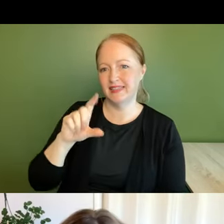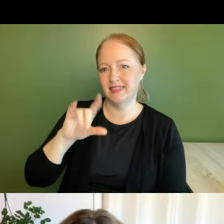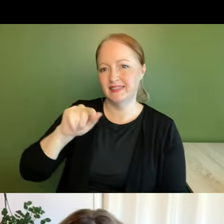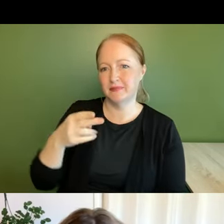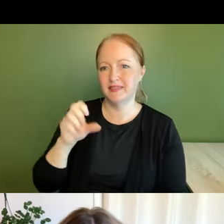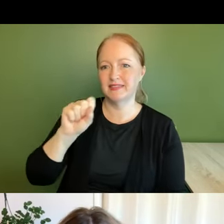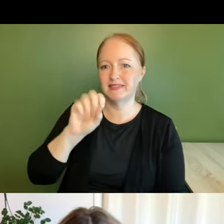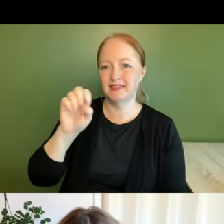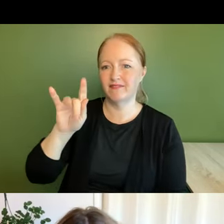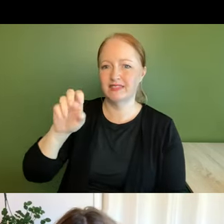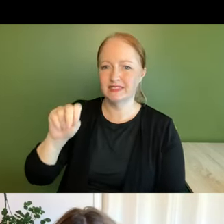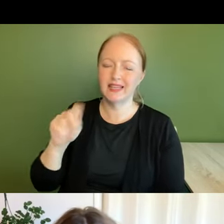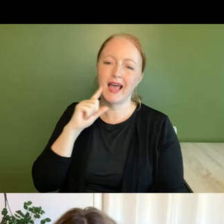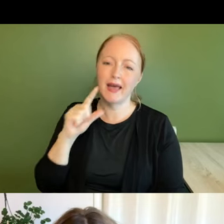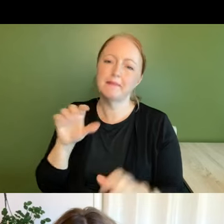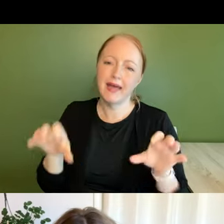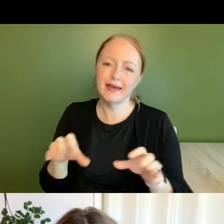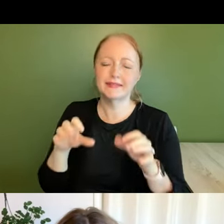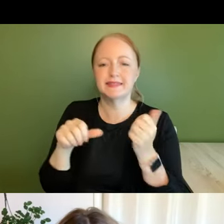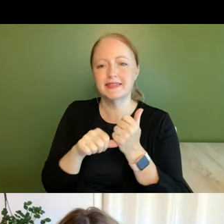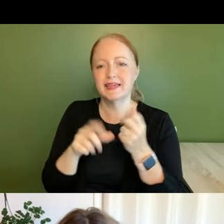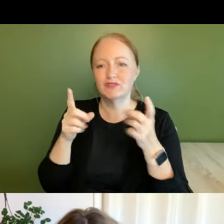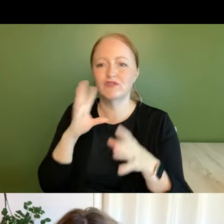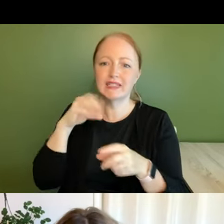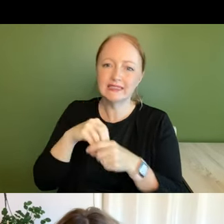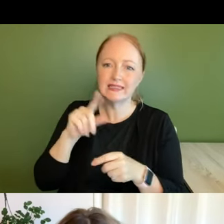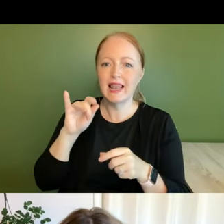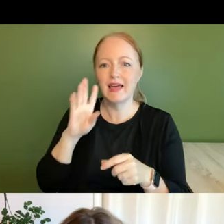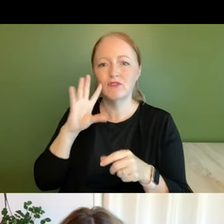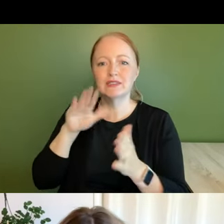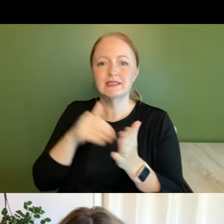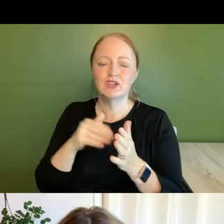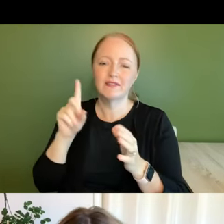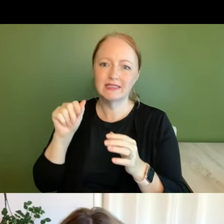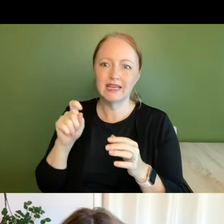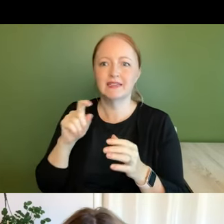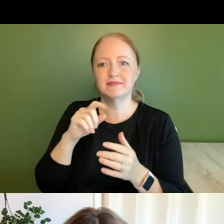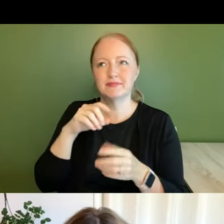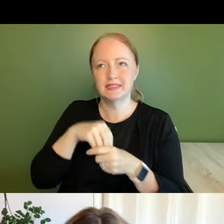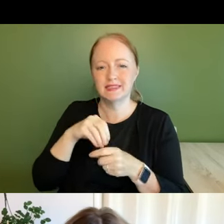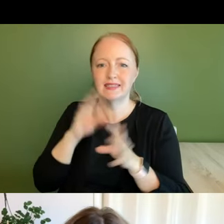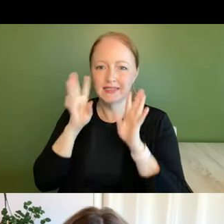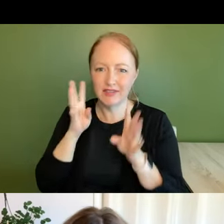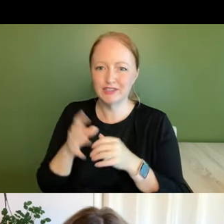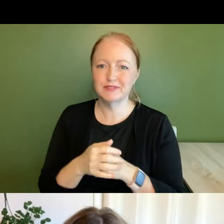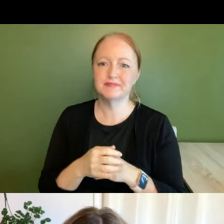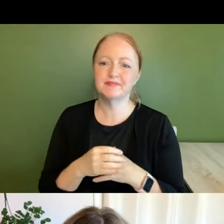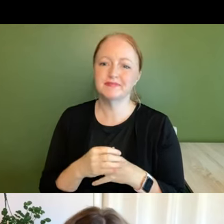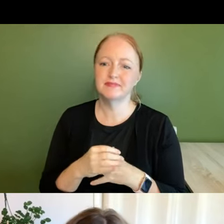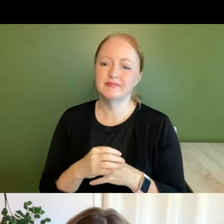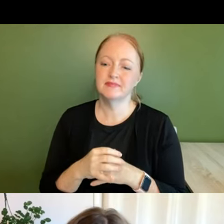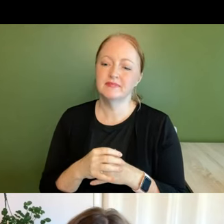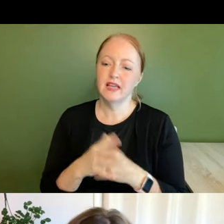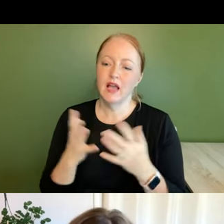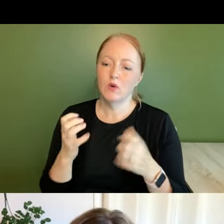i am the acting deputy director over the insights lab at the center for data insights and innovation and you know i i